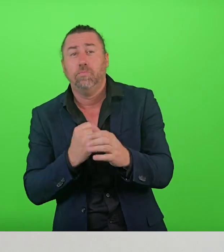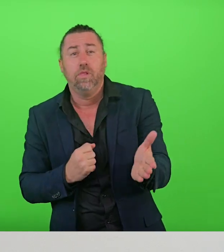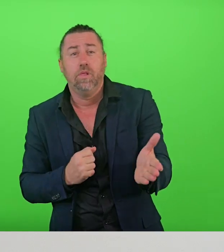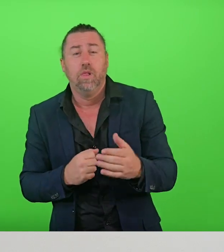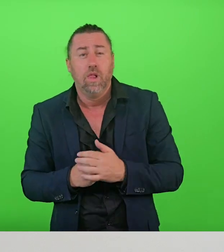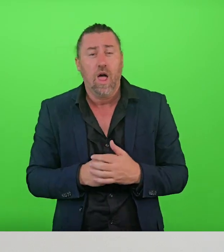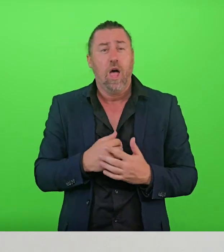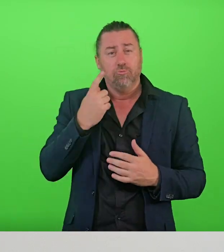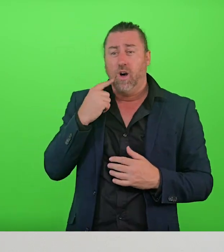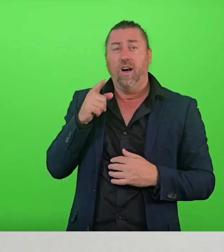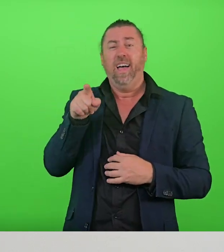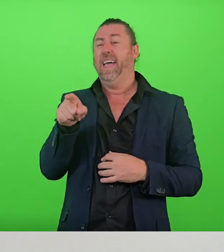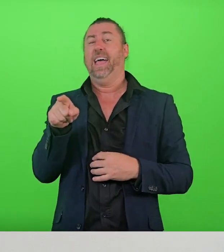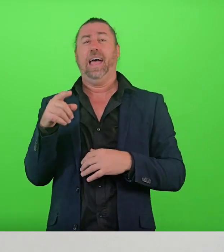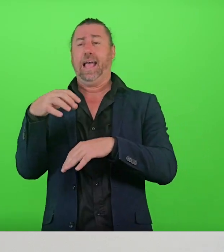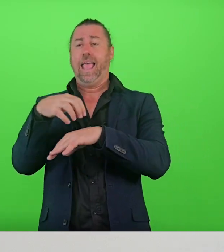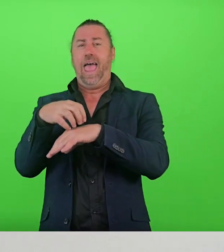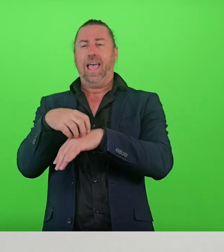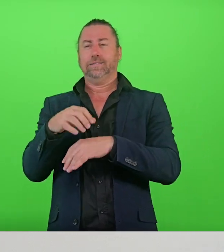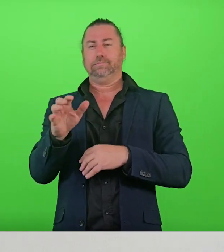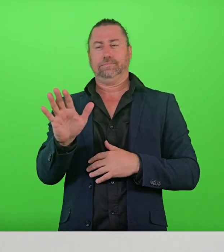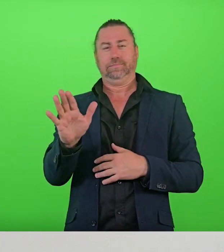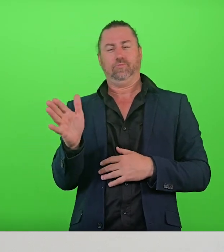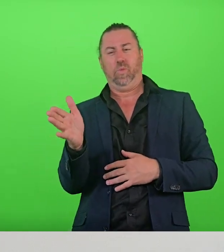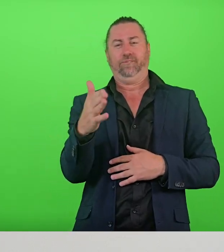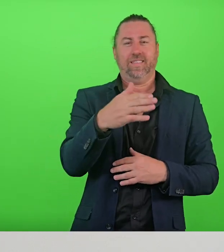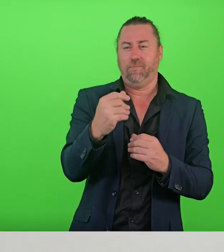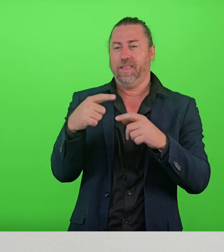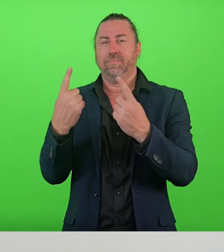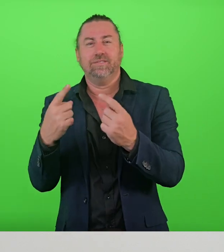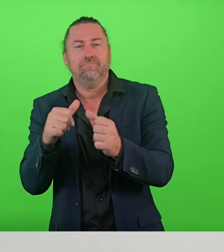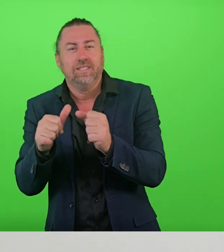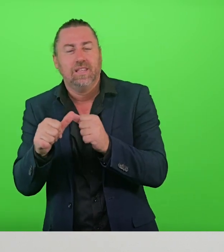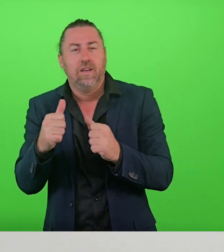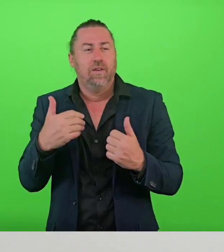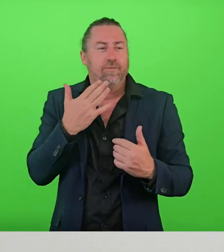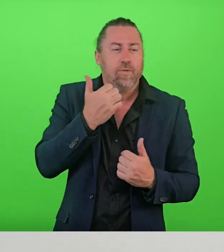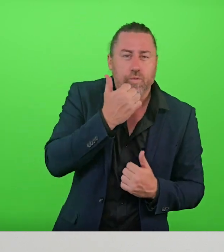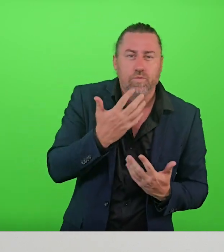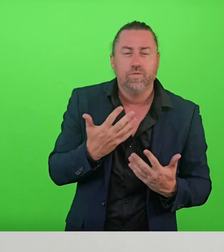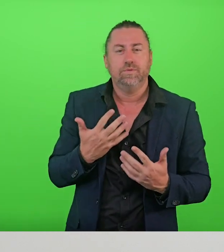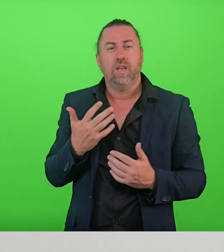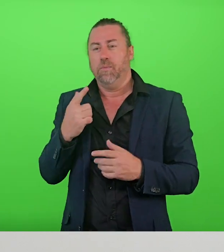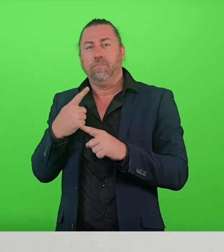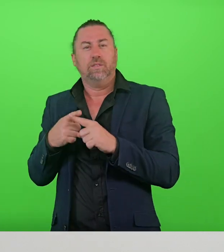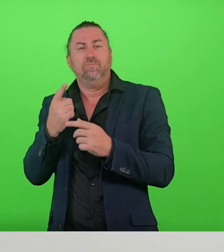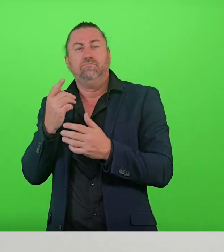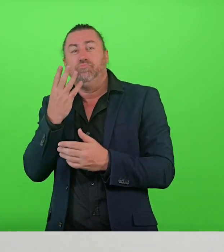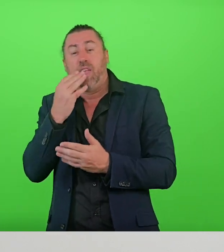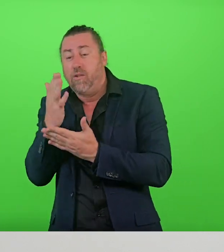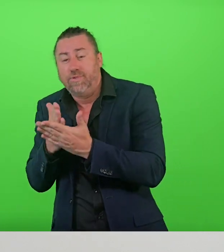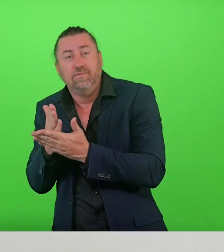Make sensible swaps like choosing whole grain bread or rice instead of fast foods and white varieties.